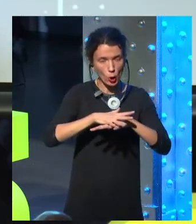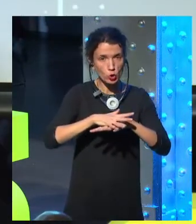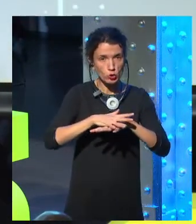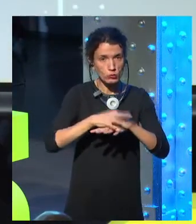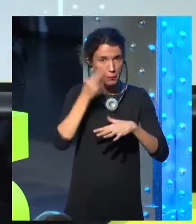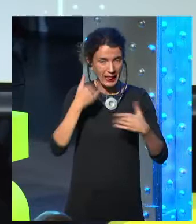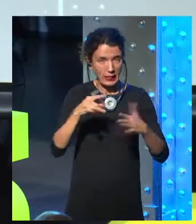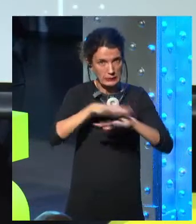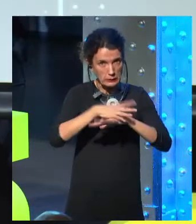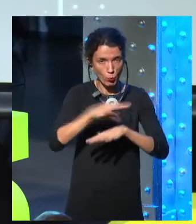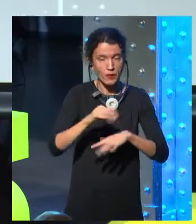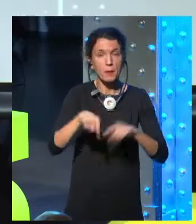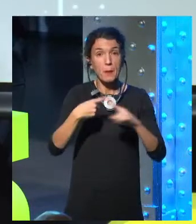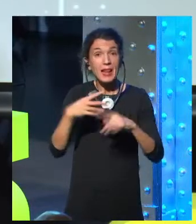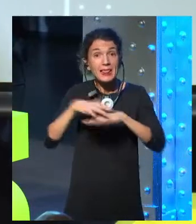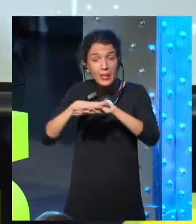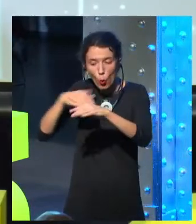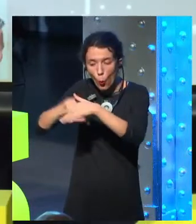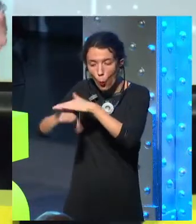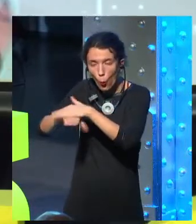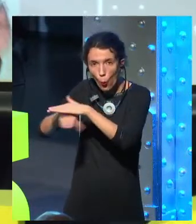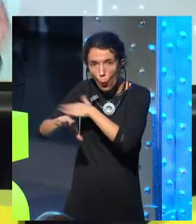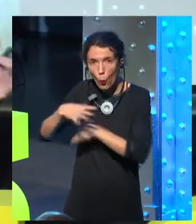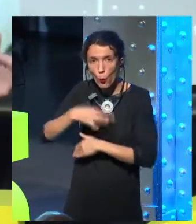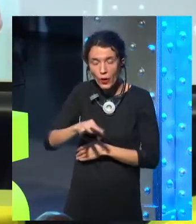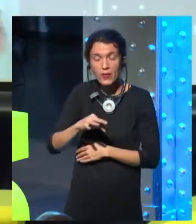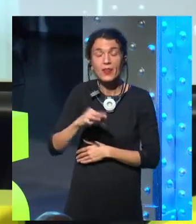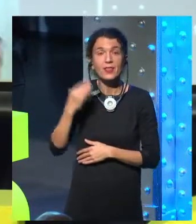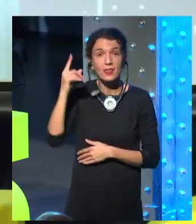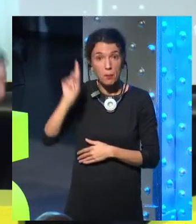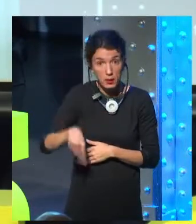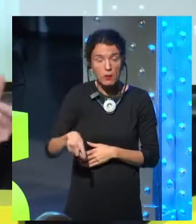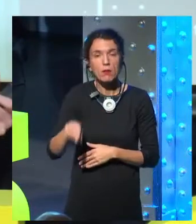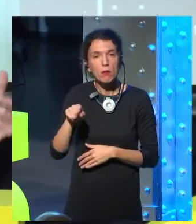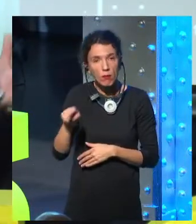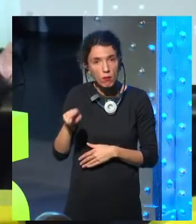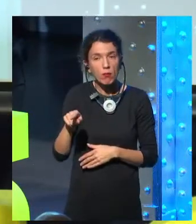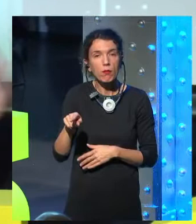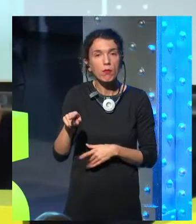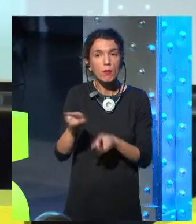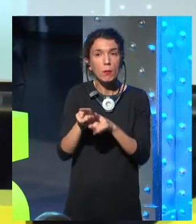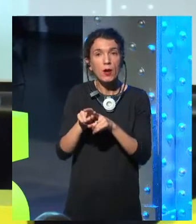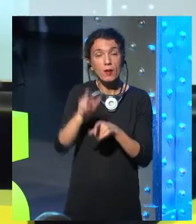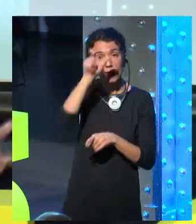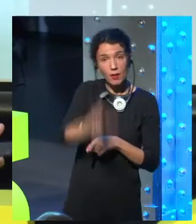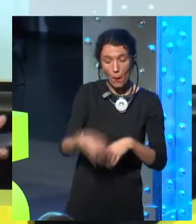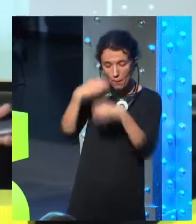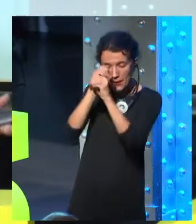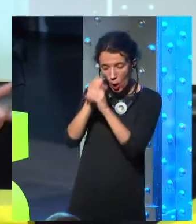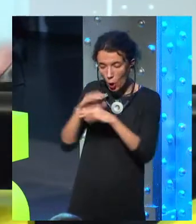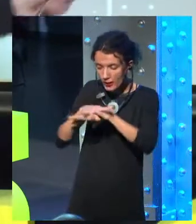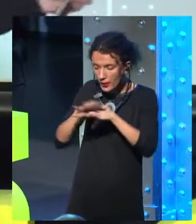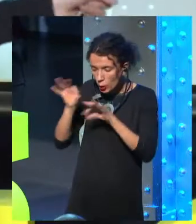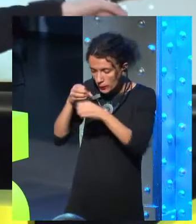tell with greater and greater accuracy whether this will become a tumor or not and what kind of tumor it will become with a network of doctors.